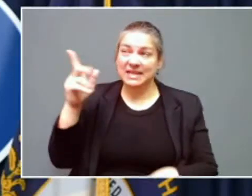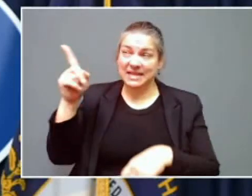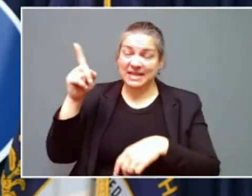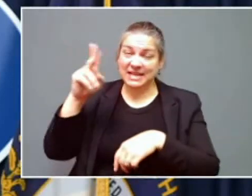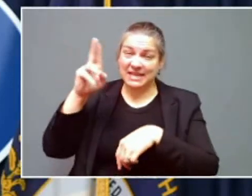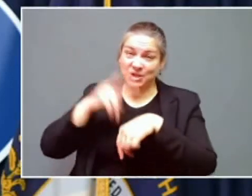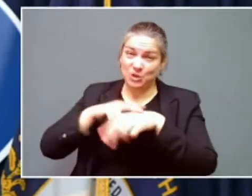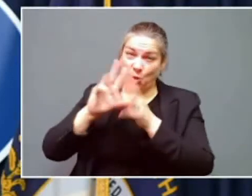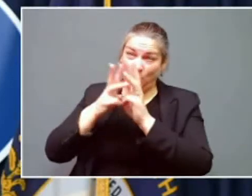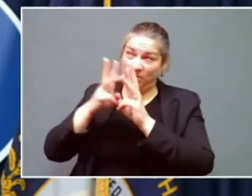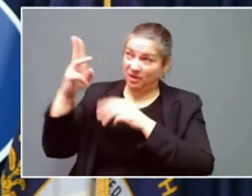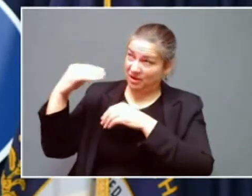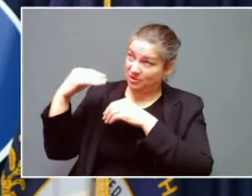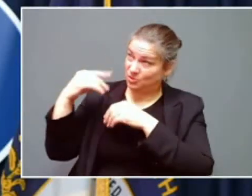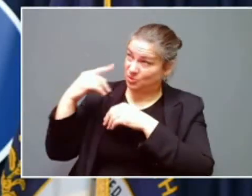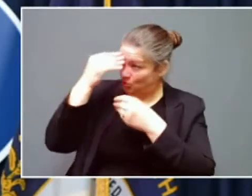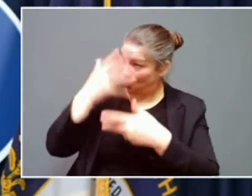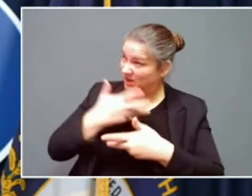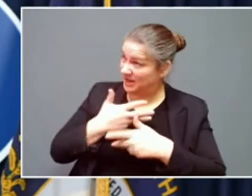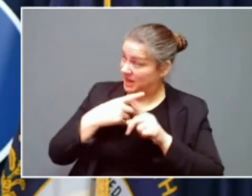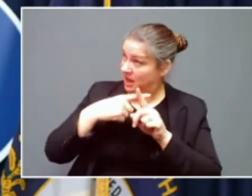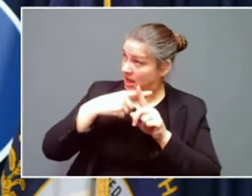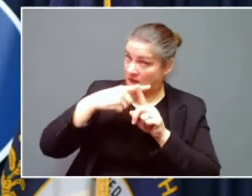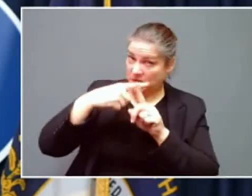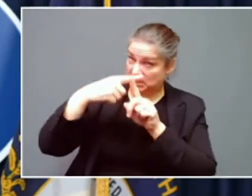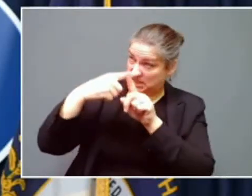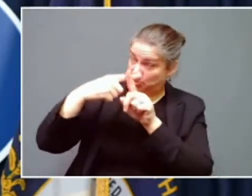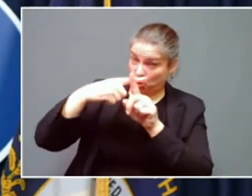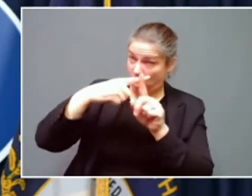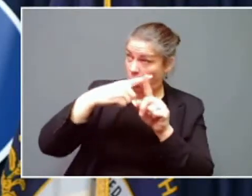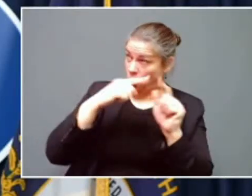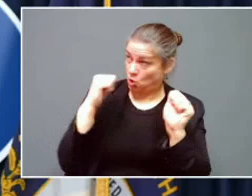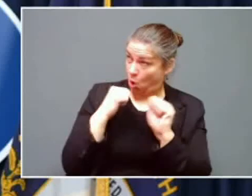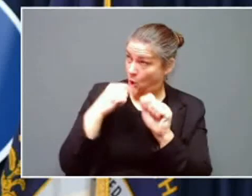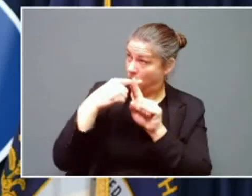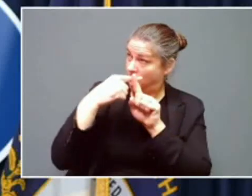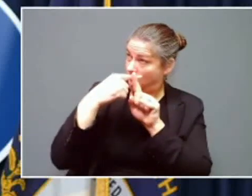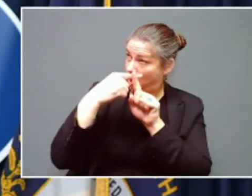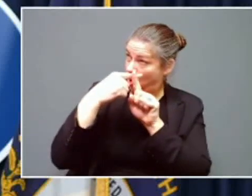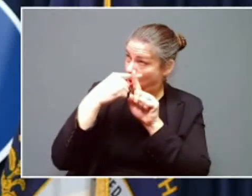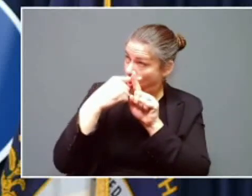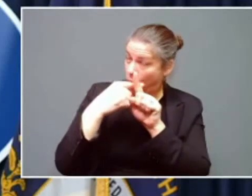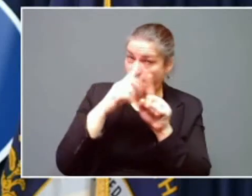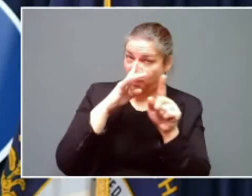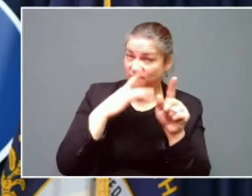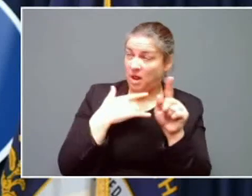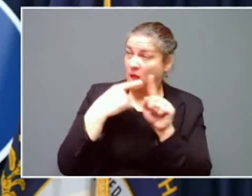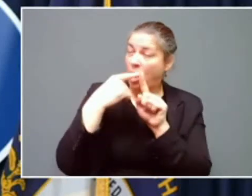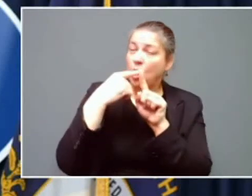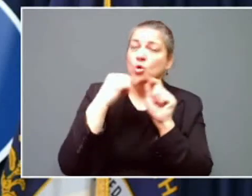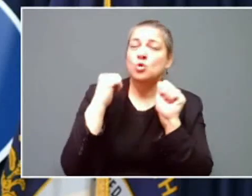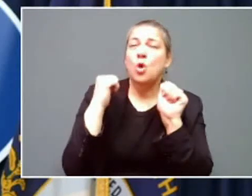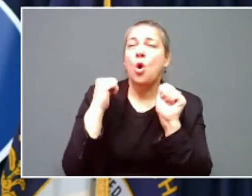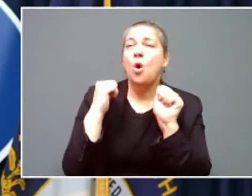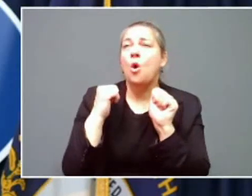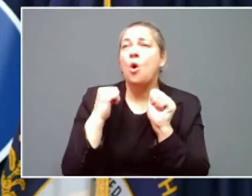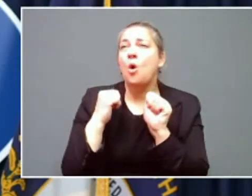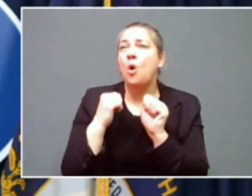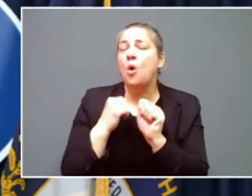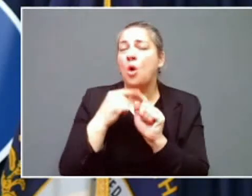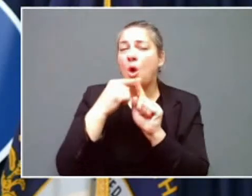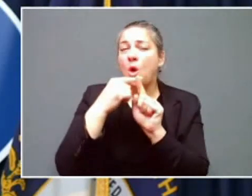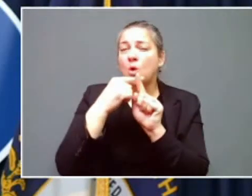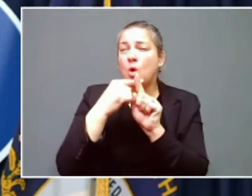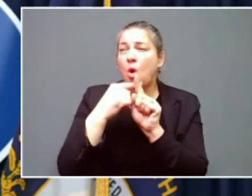that the temperatures will drop so quickly there won't be a transition window. So when the ice falls, it will accumulate